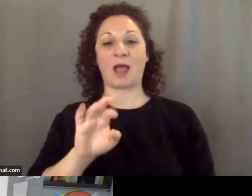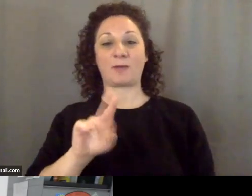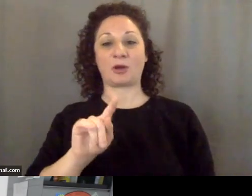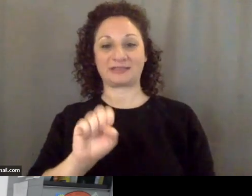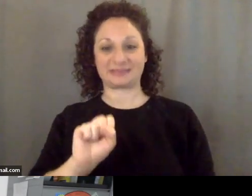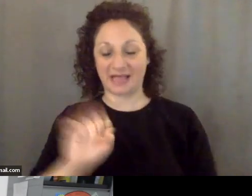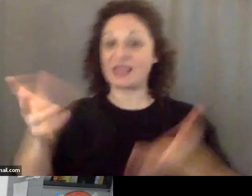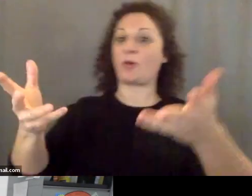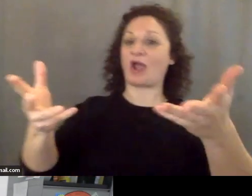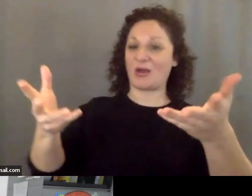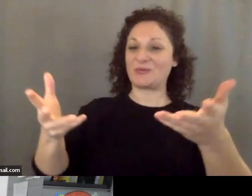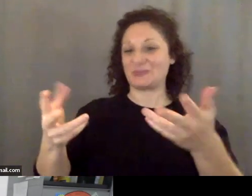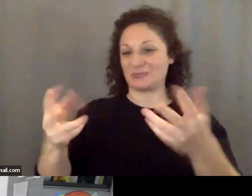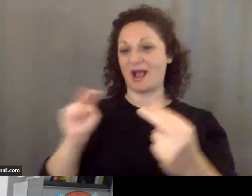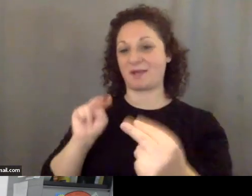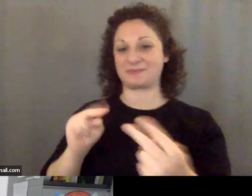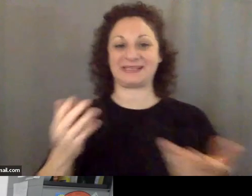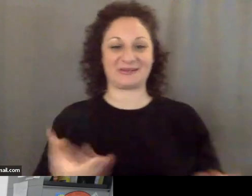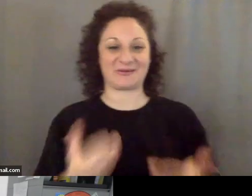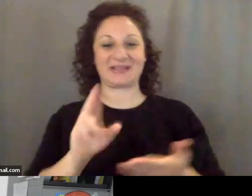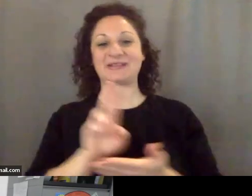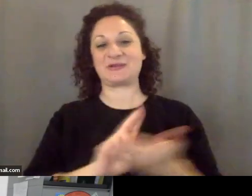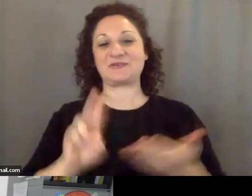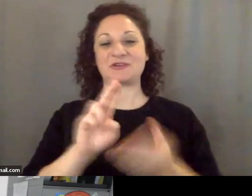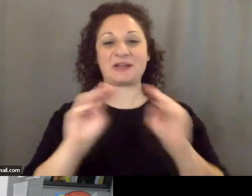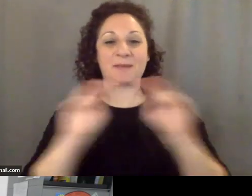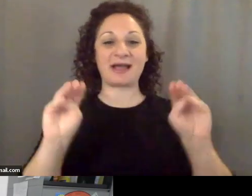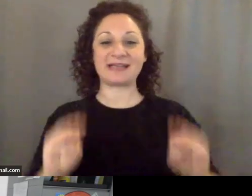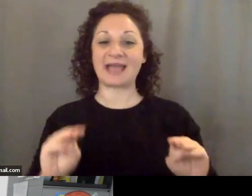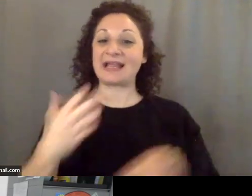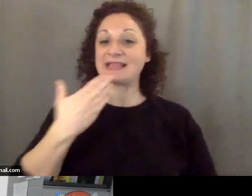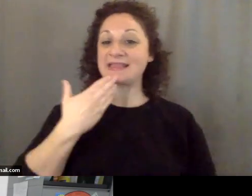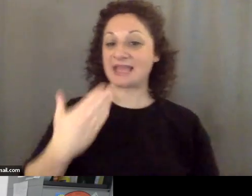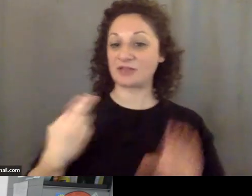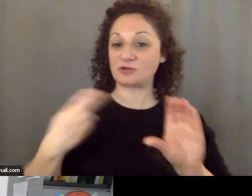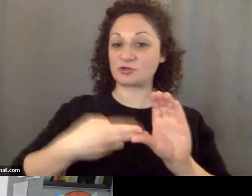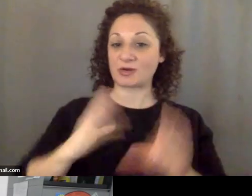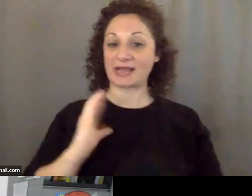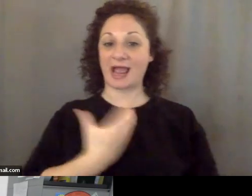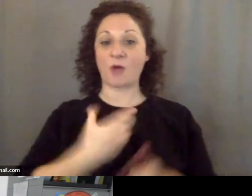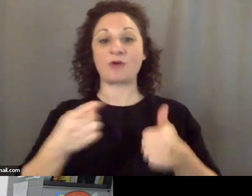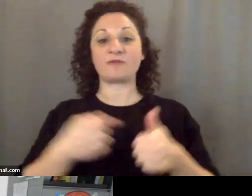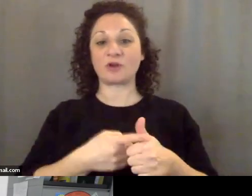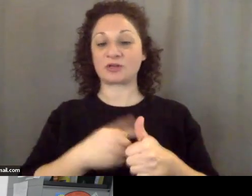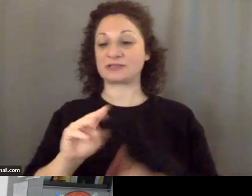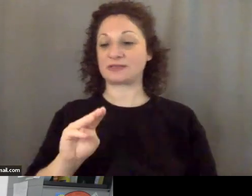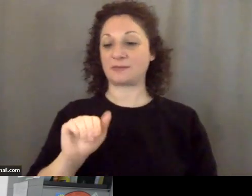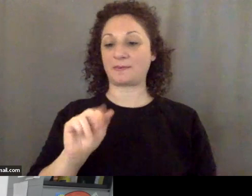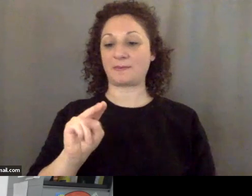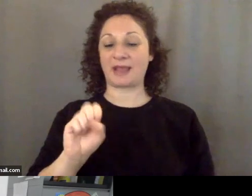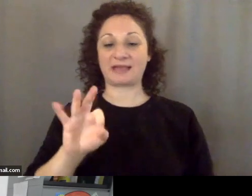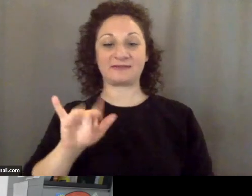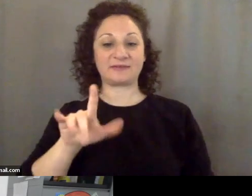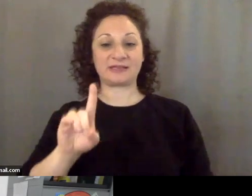There we go. There we go. Here at the University of Montana. Thank you for joining our first Mansfield Dialogue of